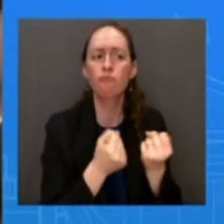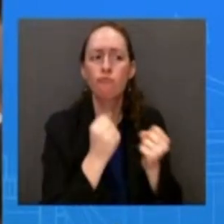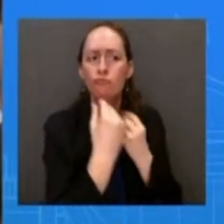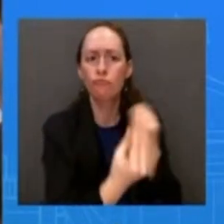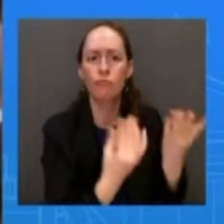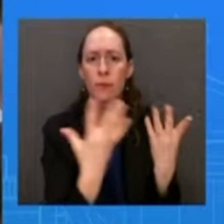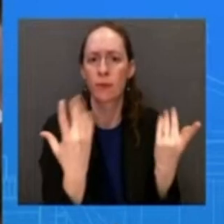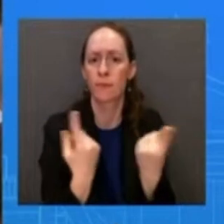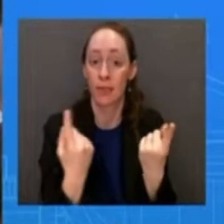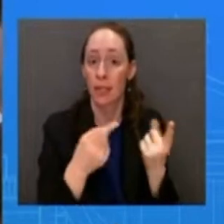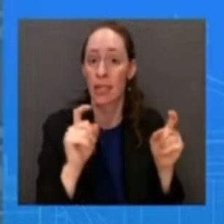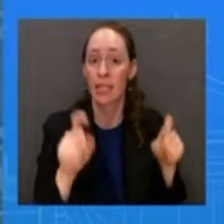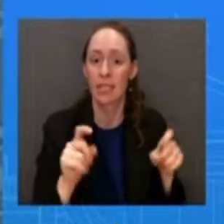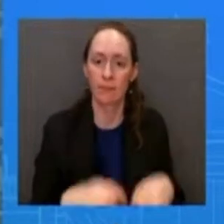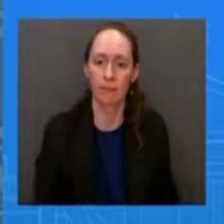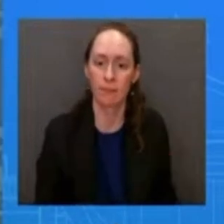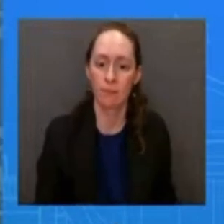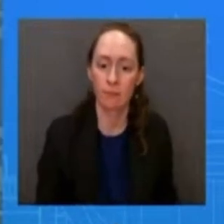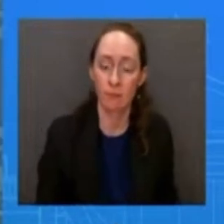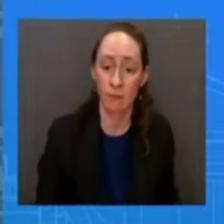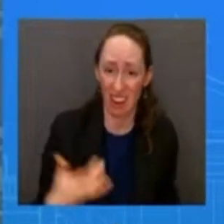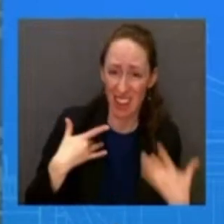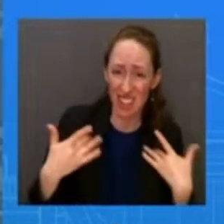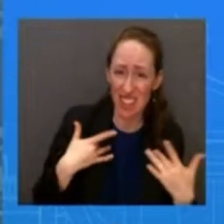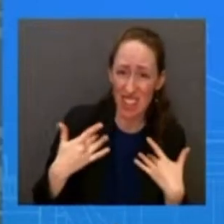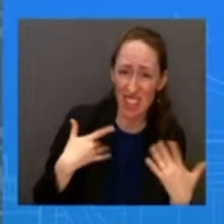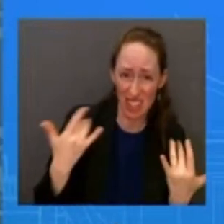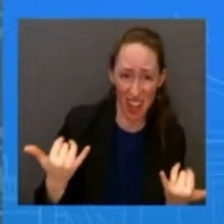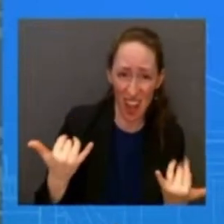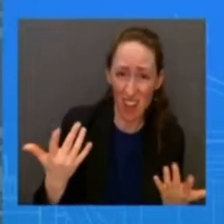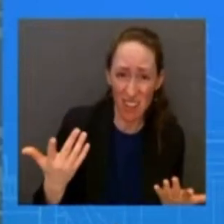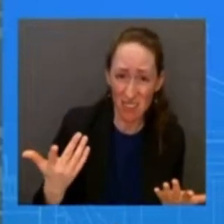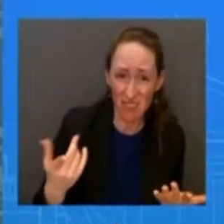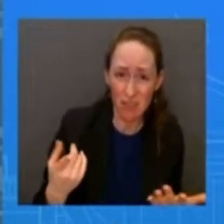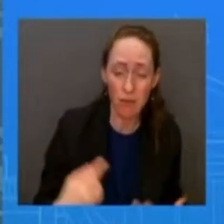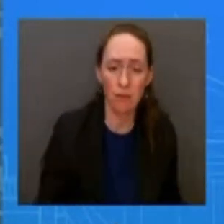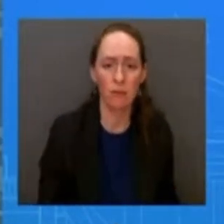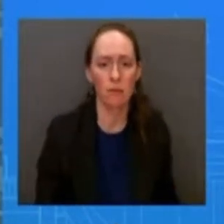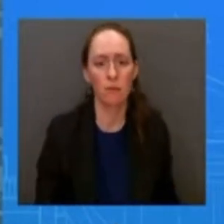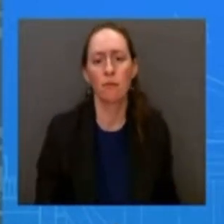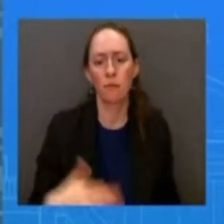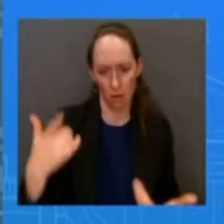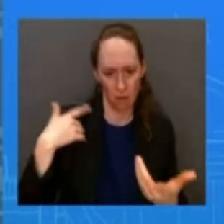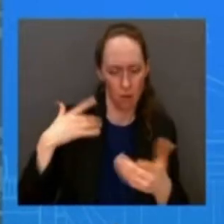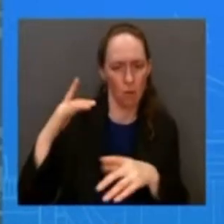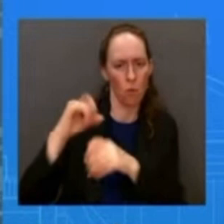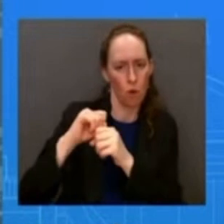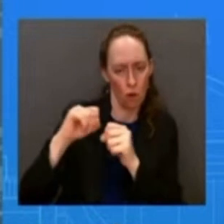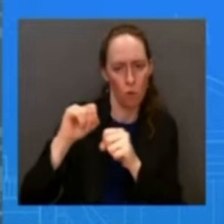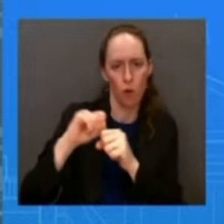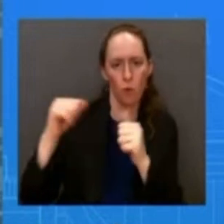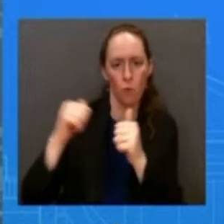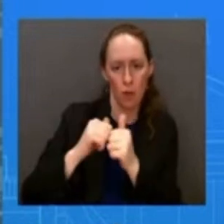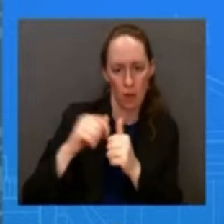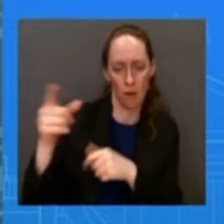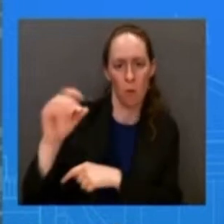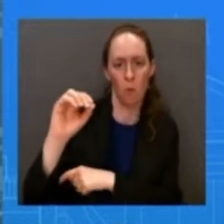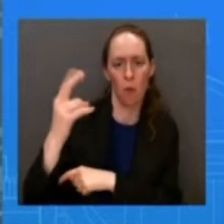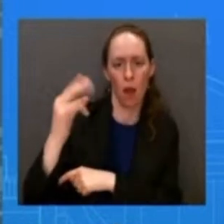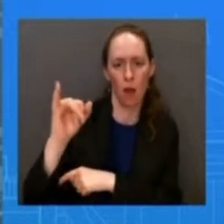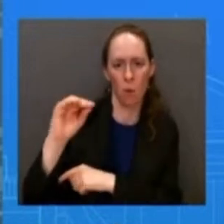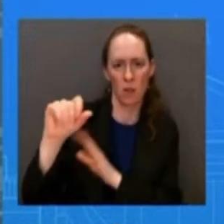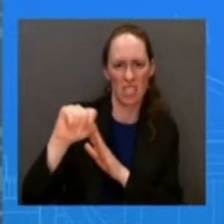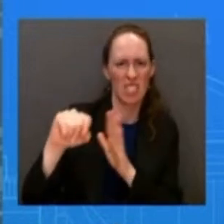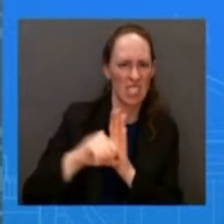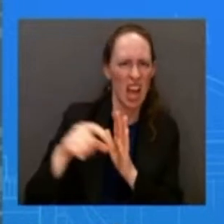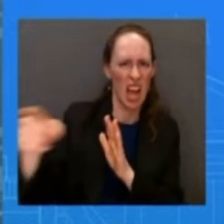it's being handled again we are working hand in glove uh right at this moment with the state of ohio the the administration has been in close uh